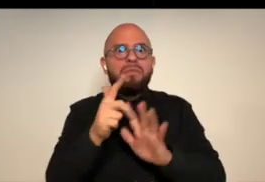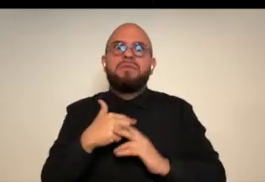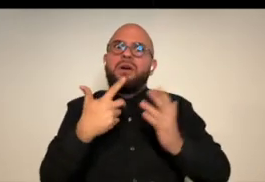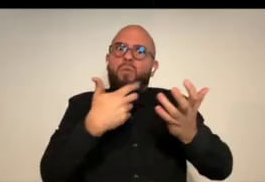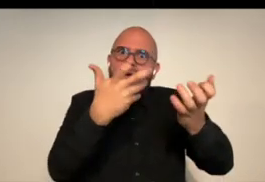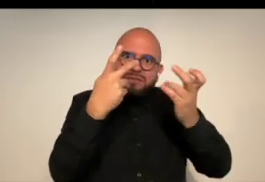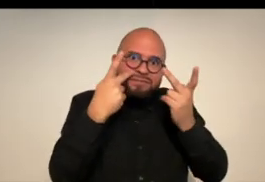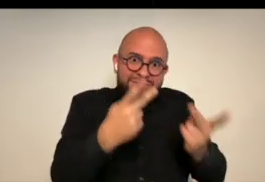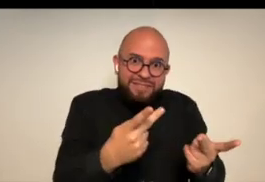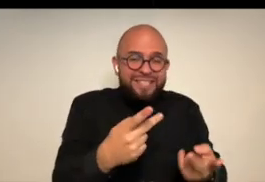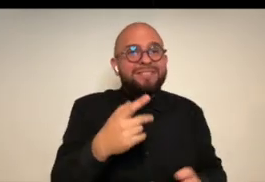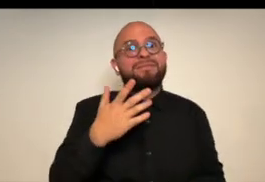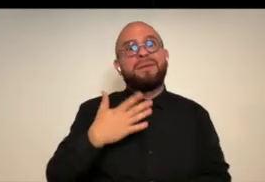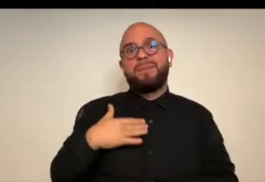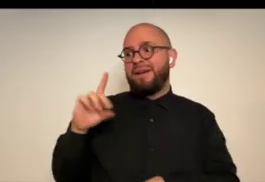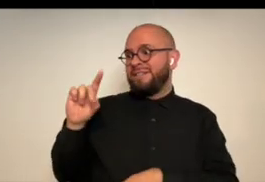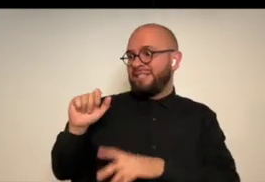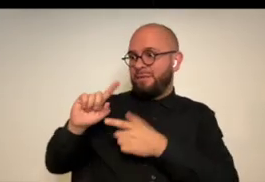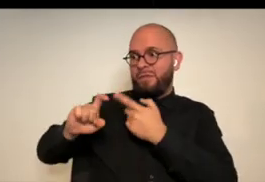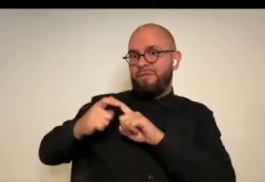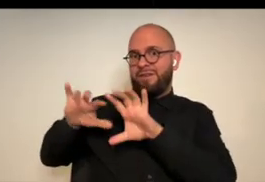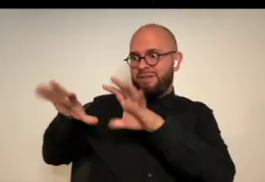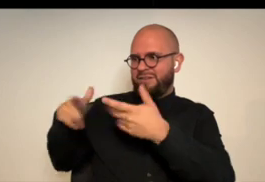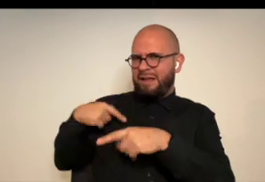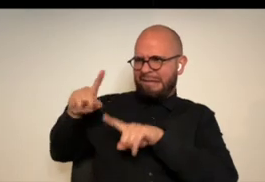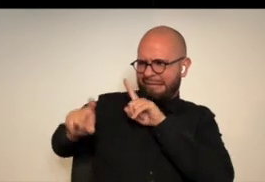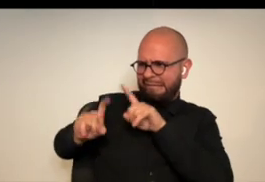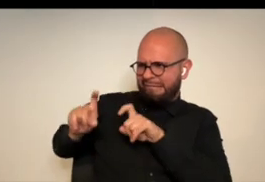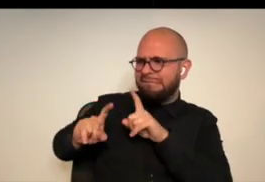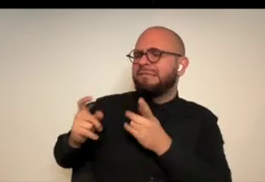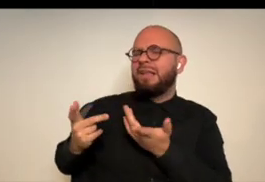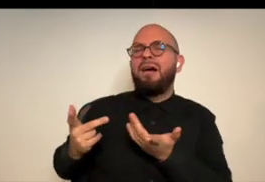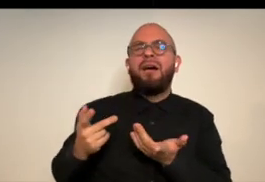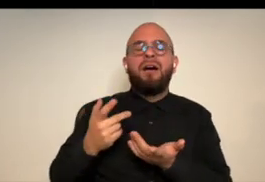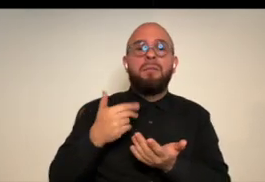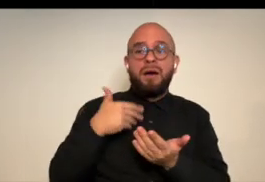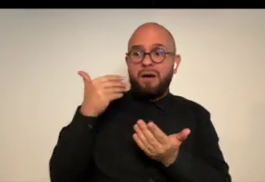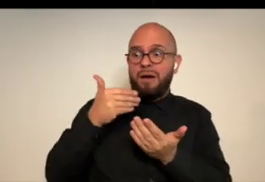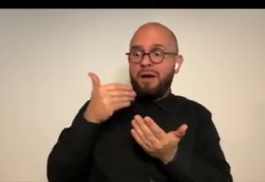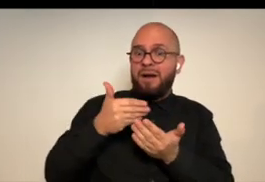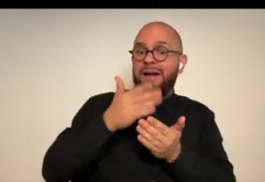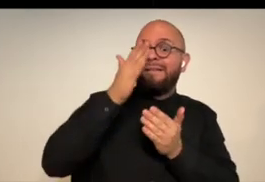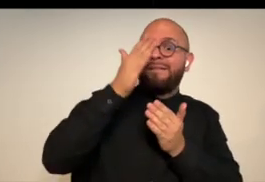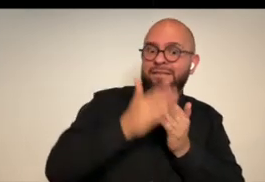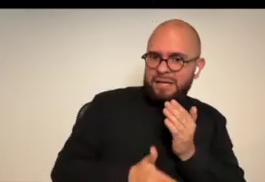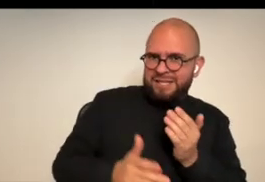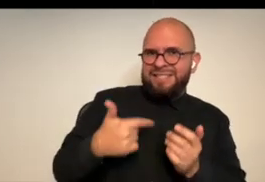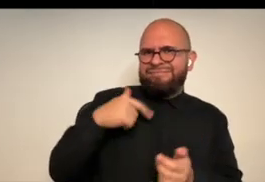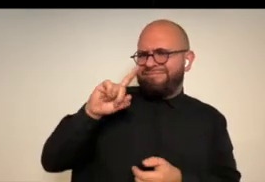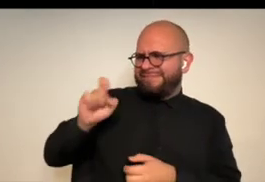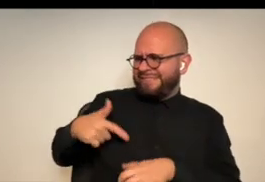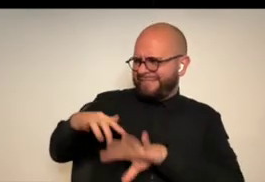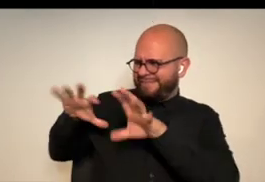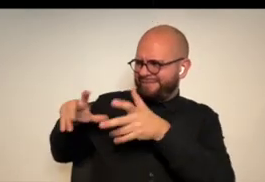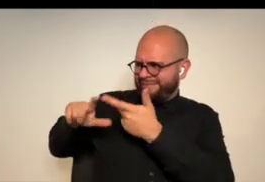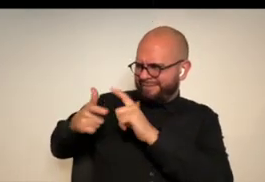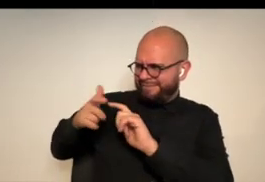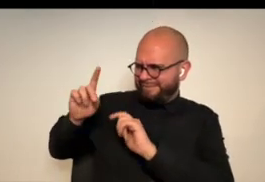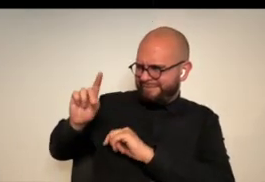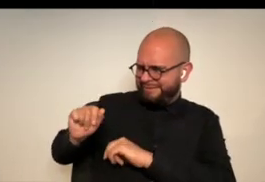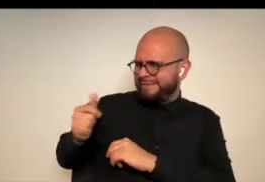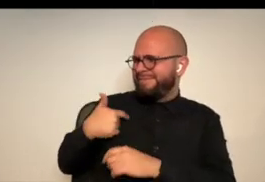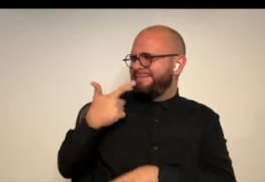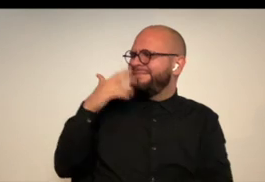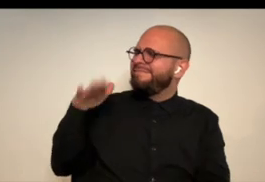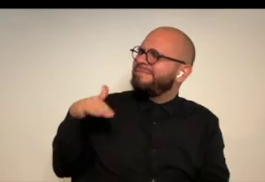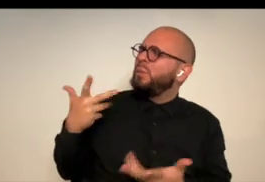and i and i asked a few of my disabled friends like what are some of the because i got to almost the end but there was a few missing pieces and